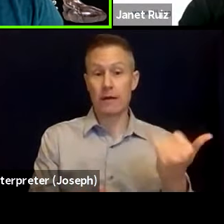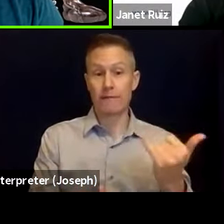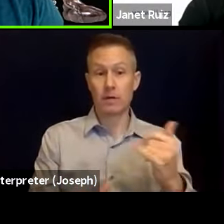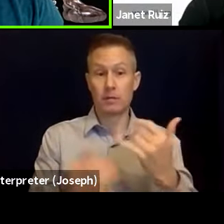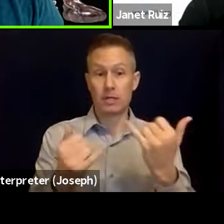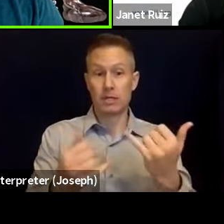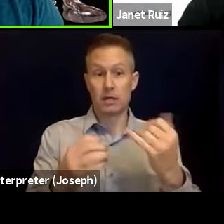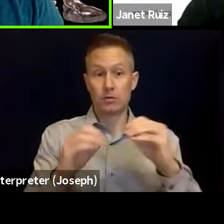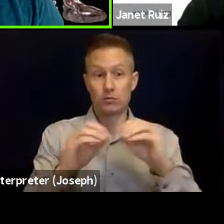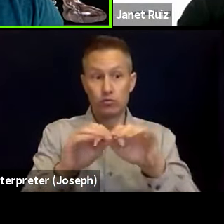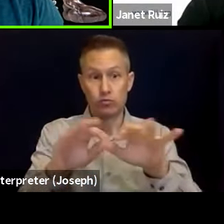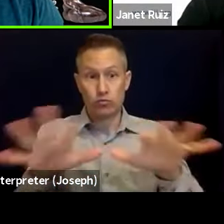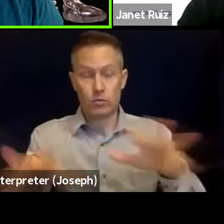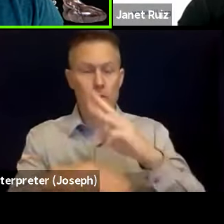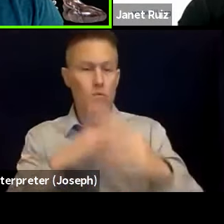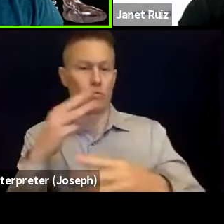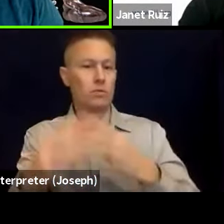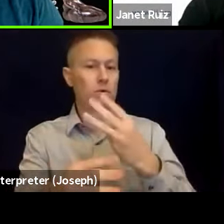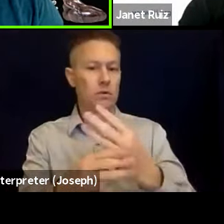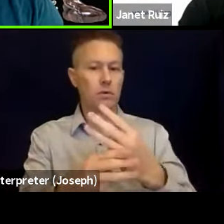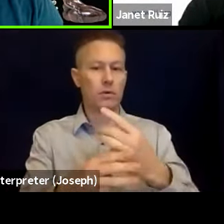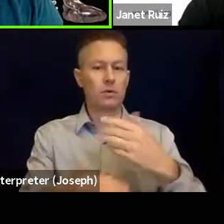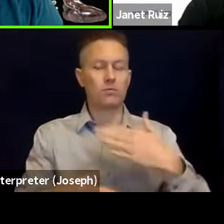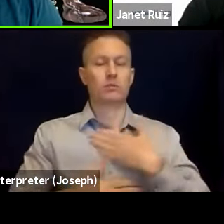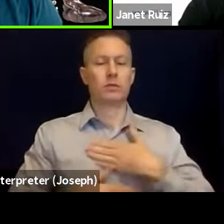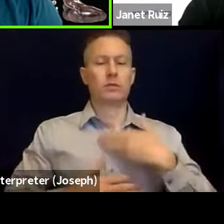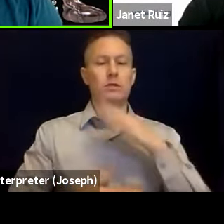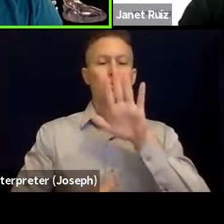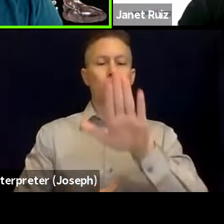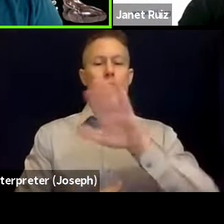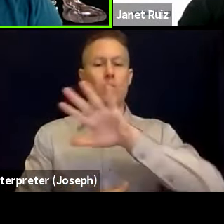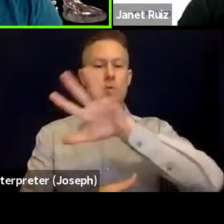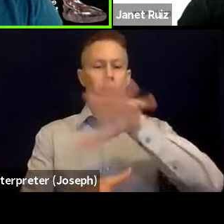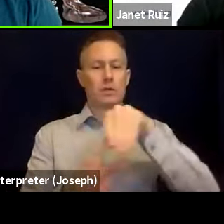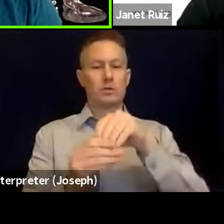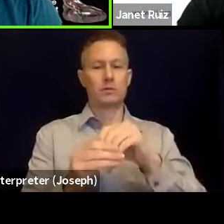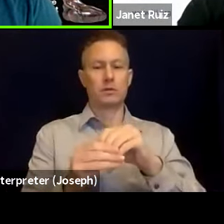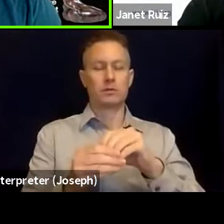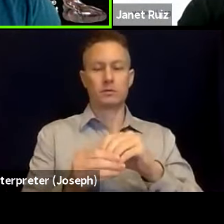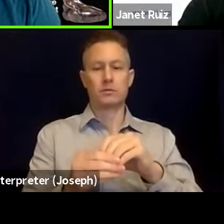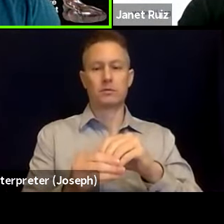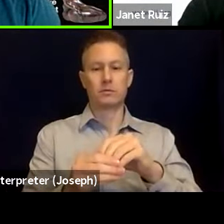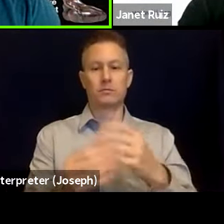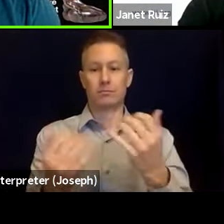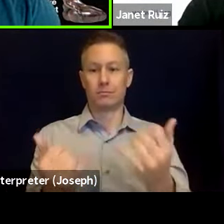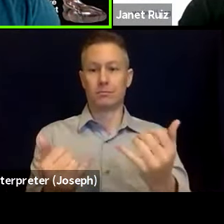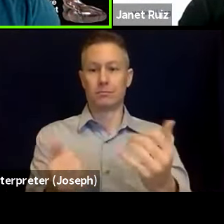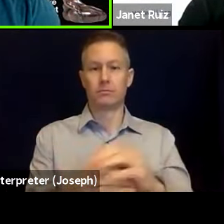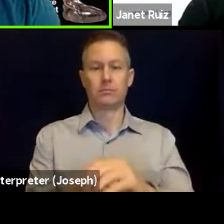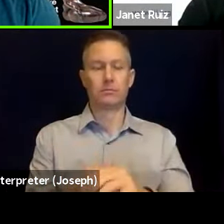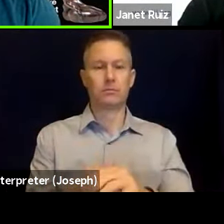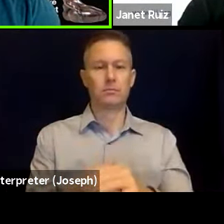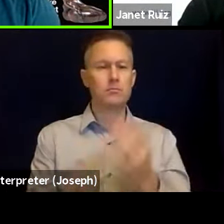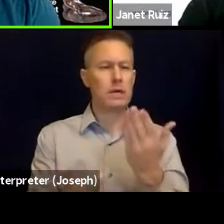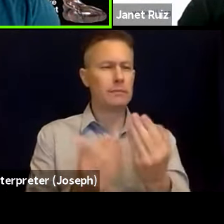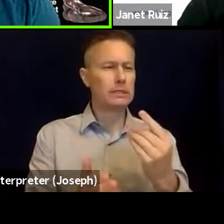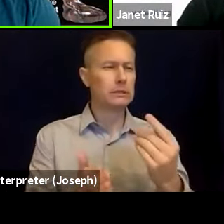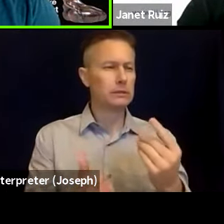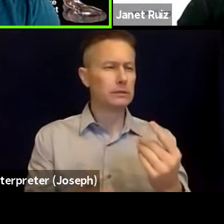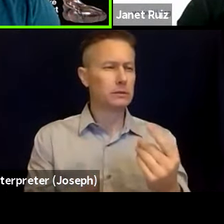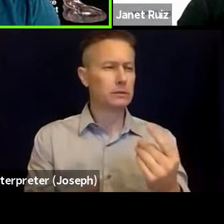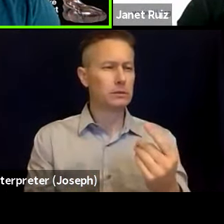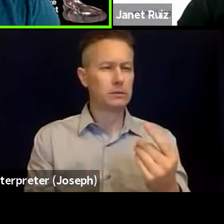world. We really appreciate your participation today. And I heard someone was going to...